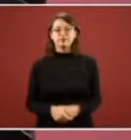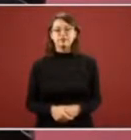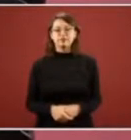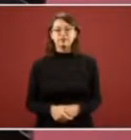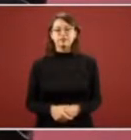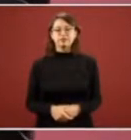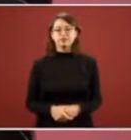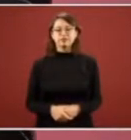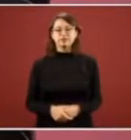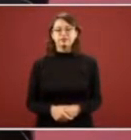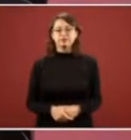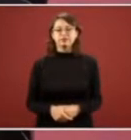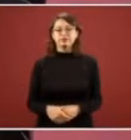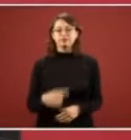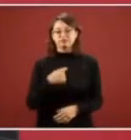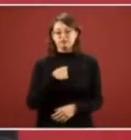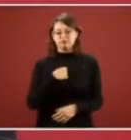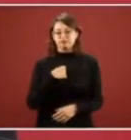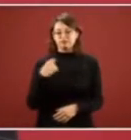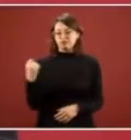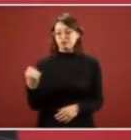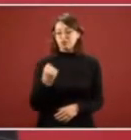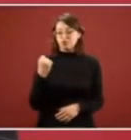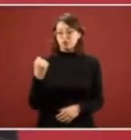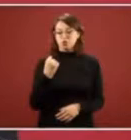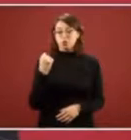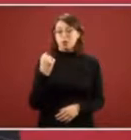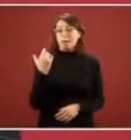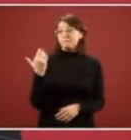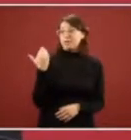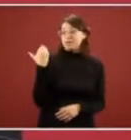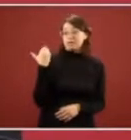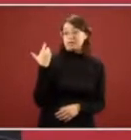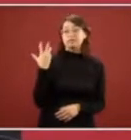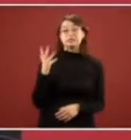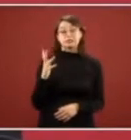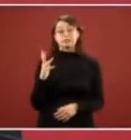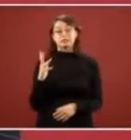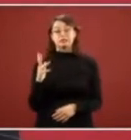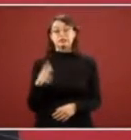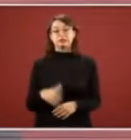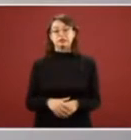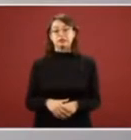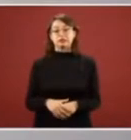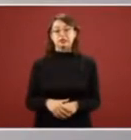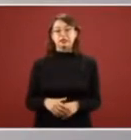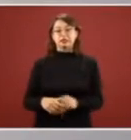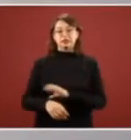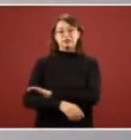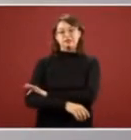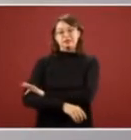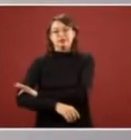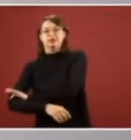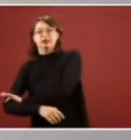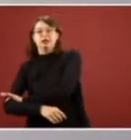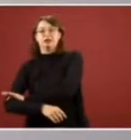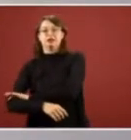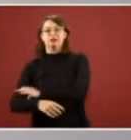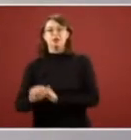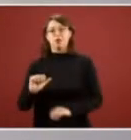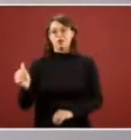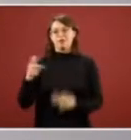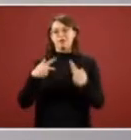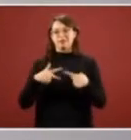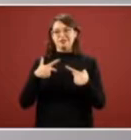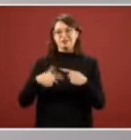i have been fortunate that only once not too long ago that they pulled my arm